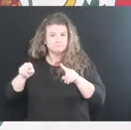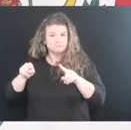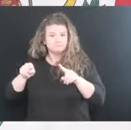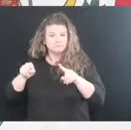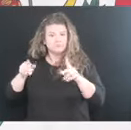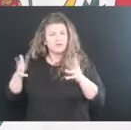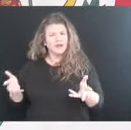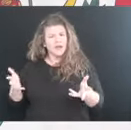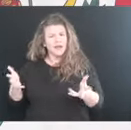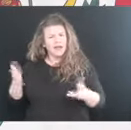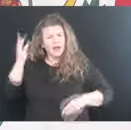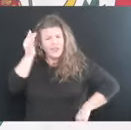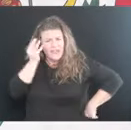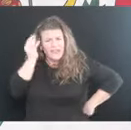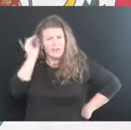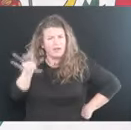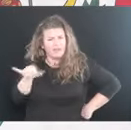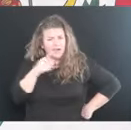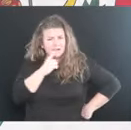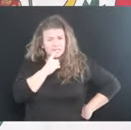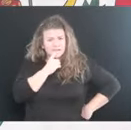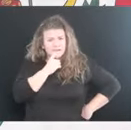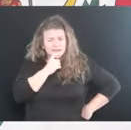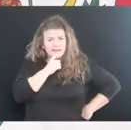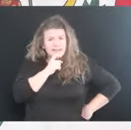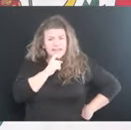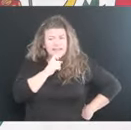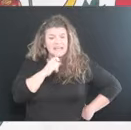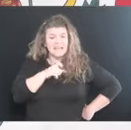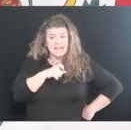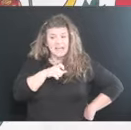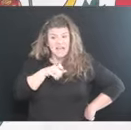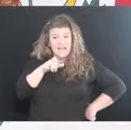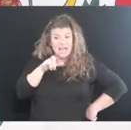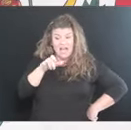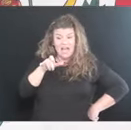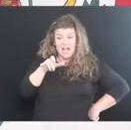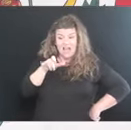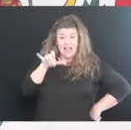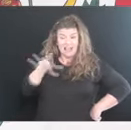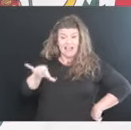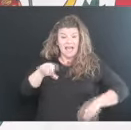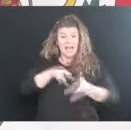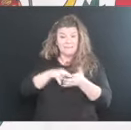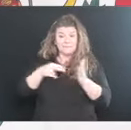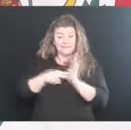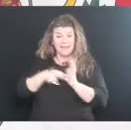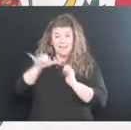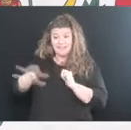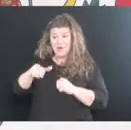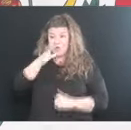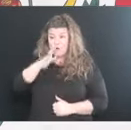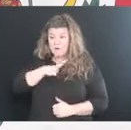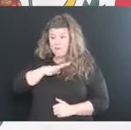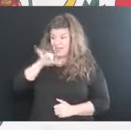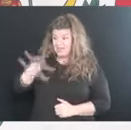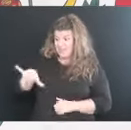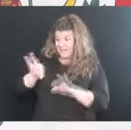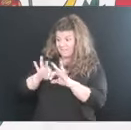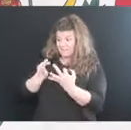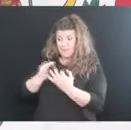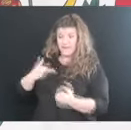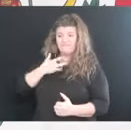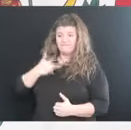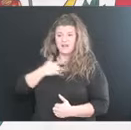Now just think that meant an awful lot to that lady and that family that I took the time